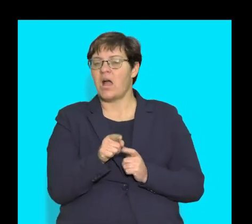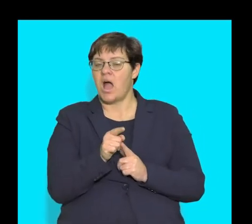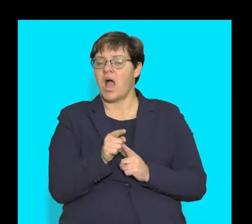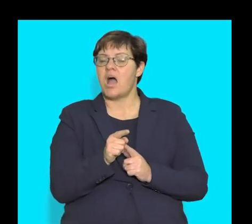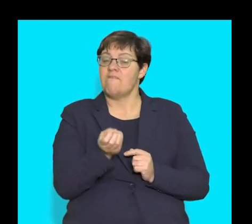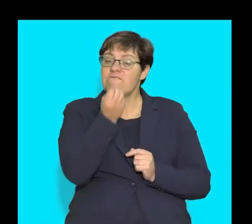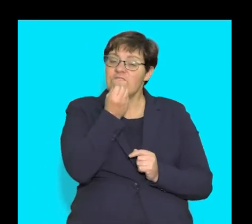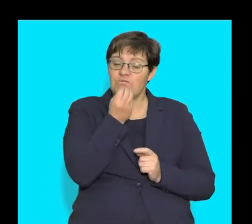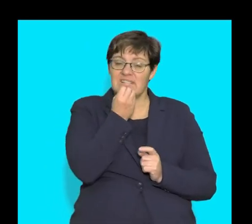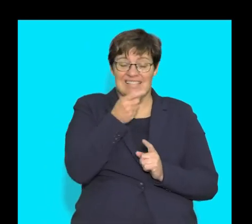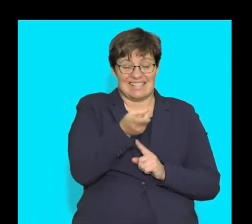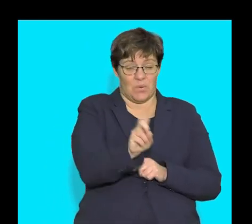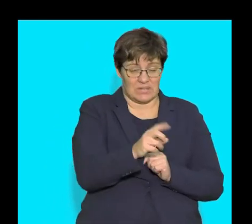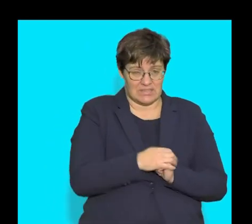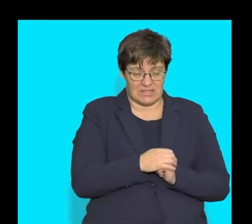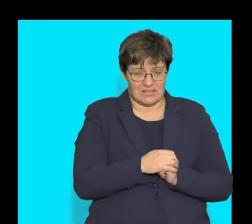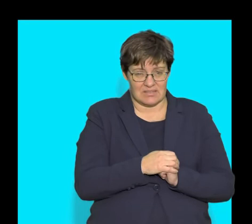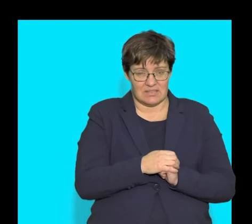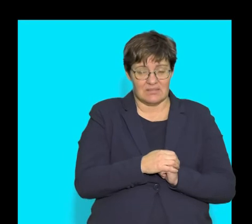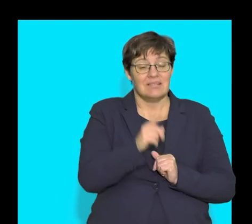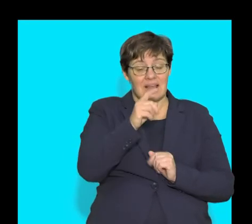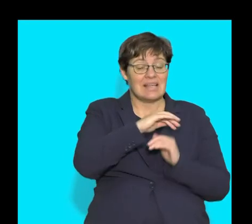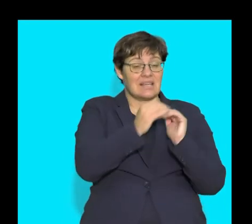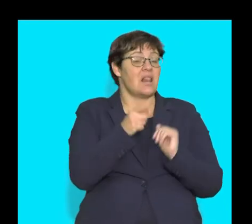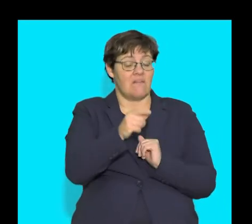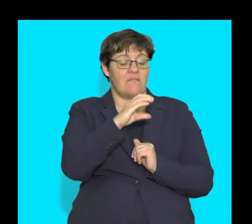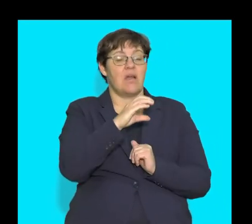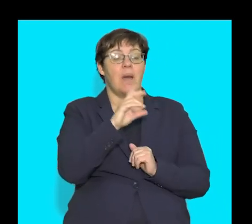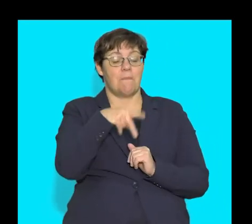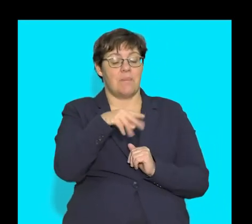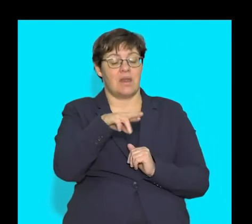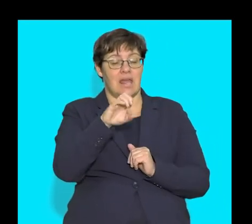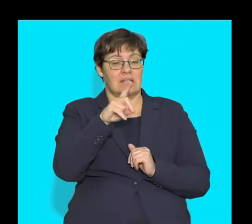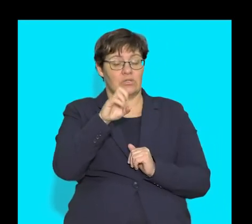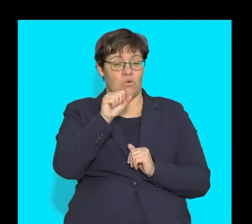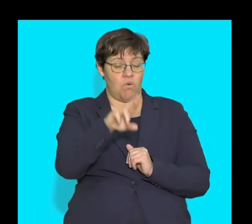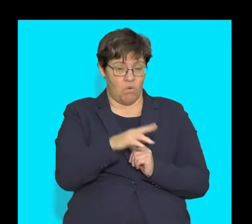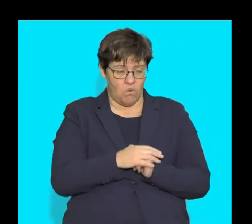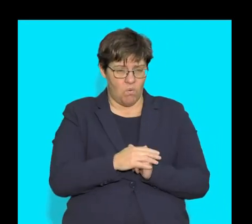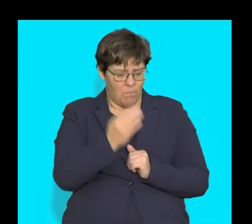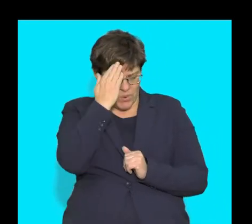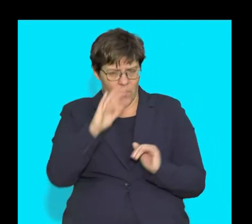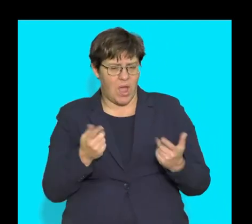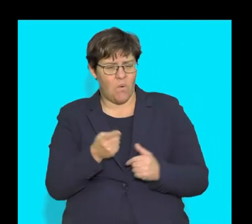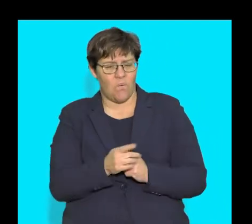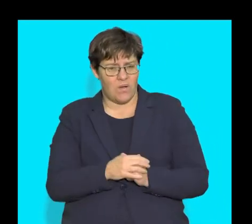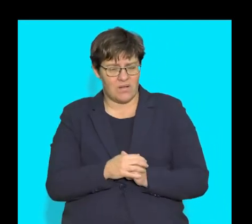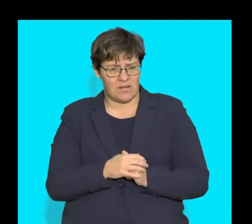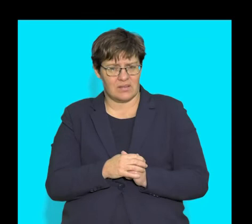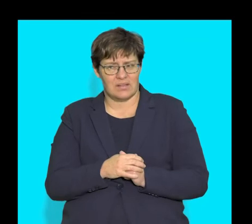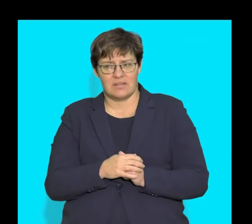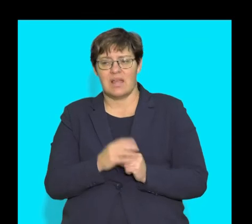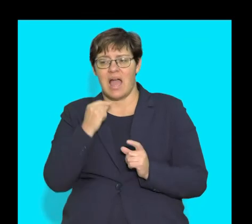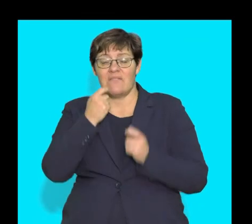understanding the mode of nutrition. And this particular skull will be that of a predator. How do I know that?